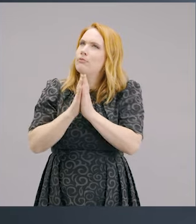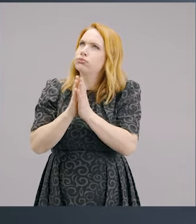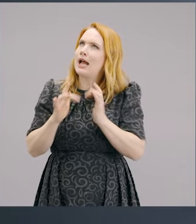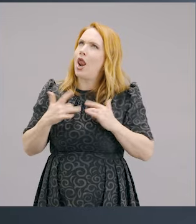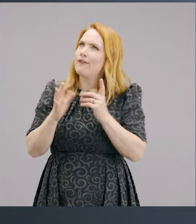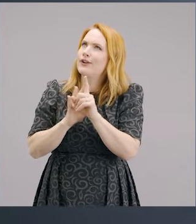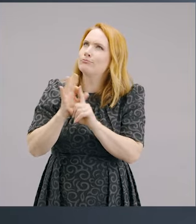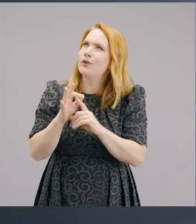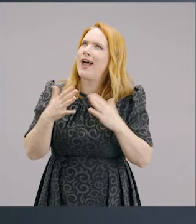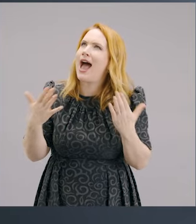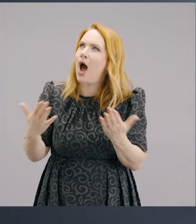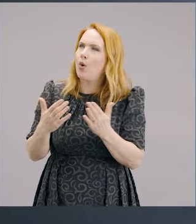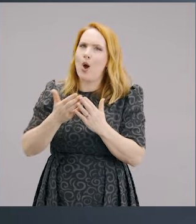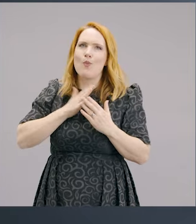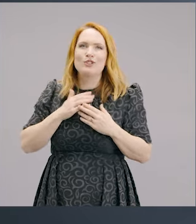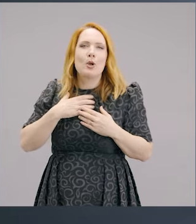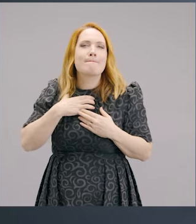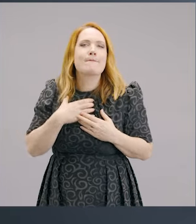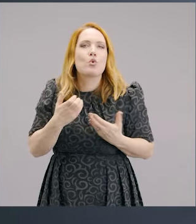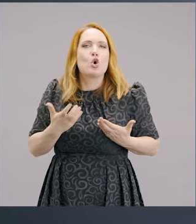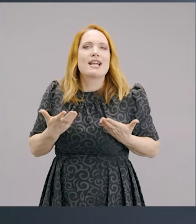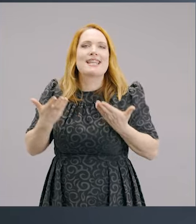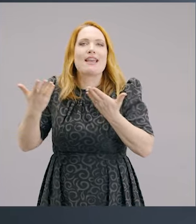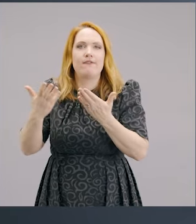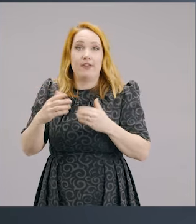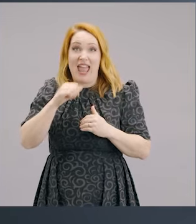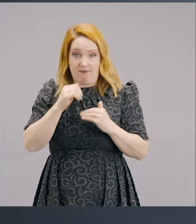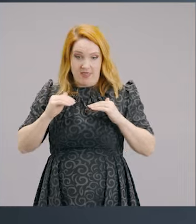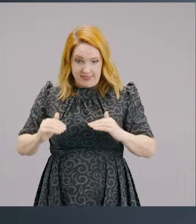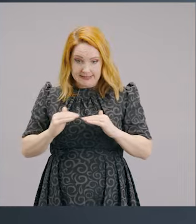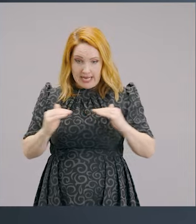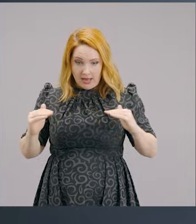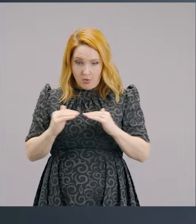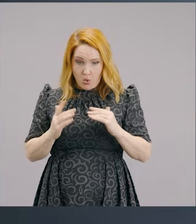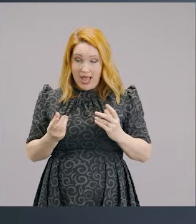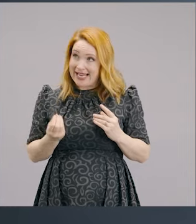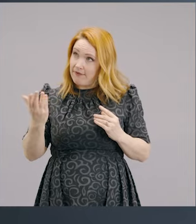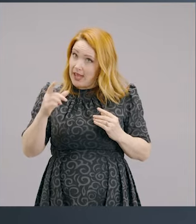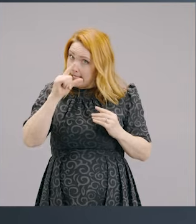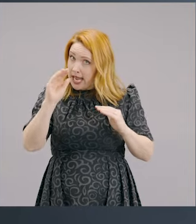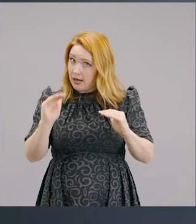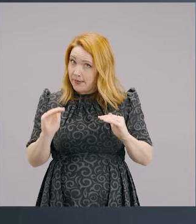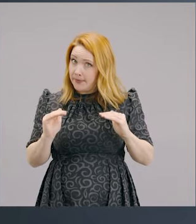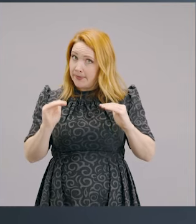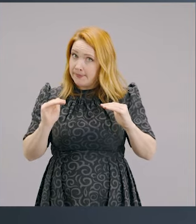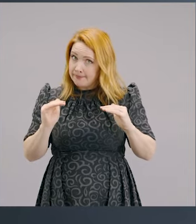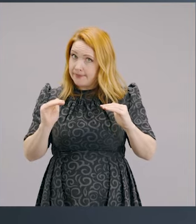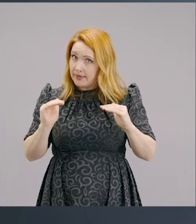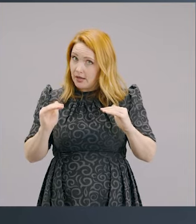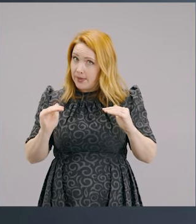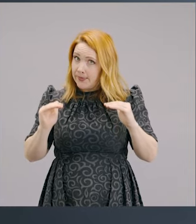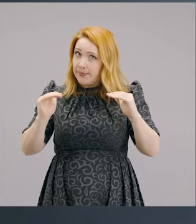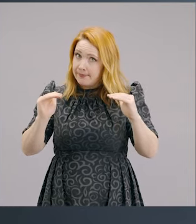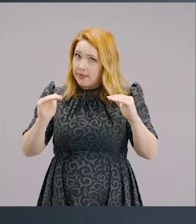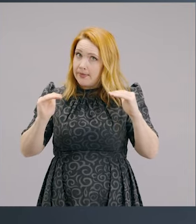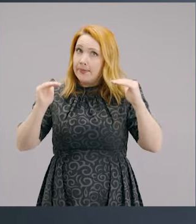life? I wanna give just a little bit more. If I give at this level, can I put it up a click than what it was before? I do that each year.